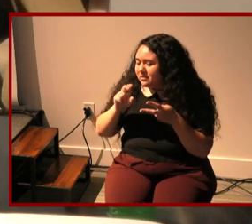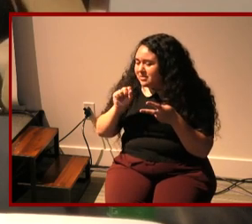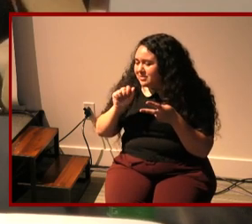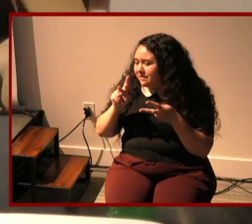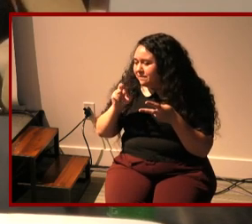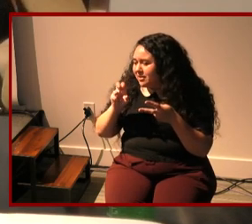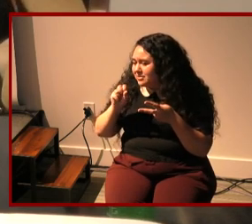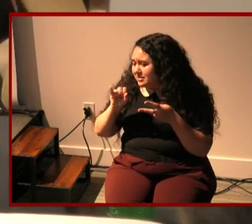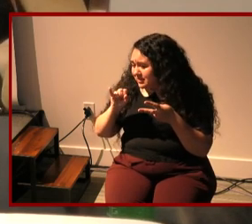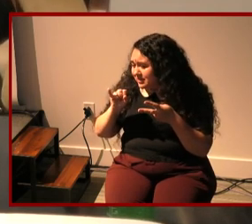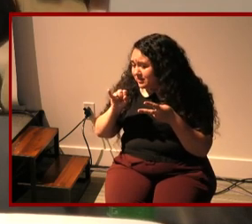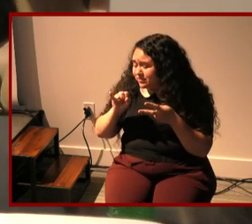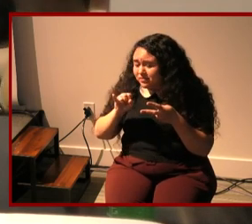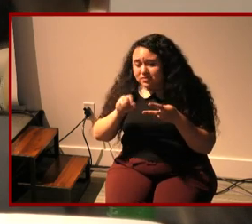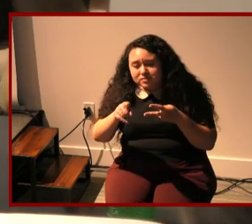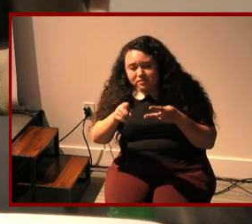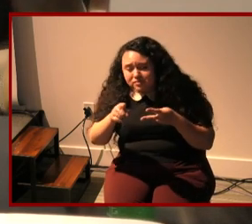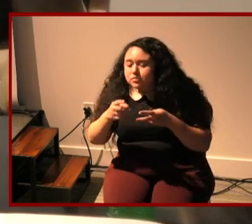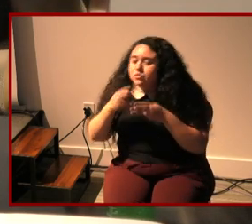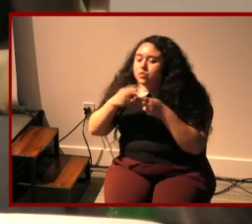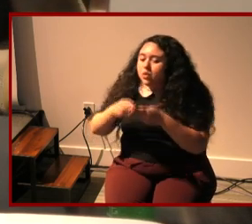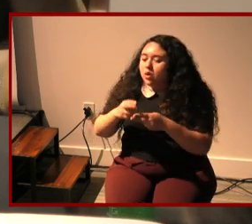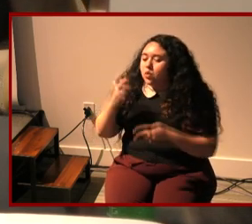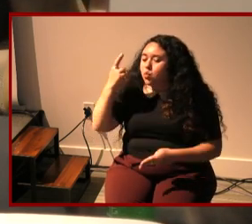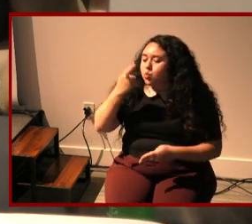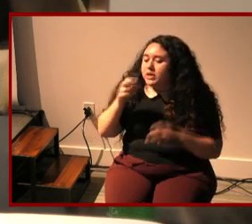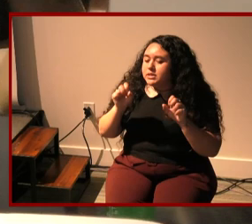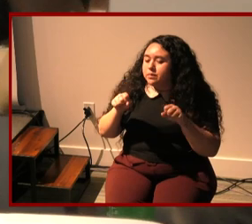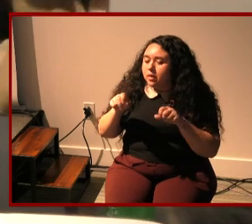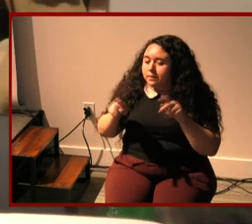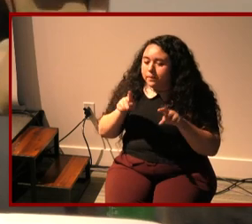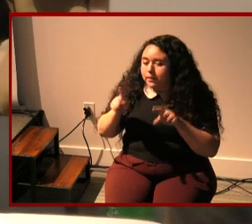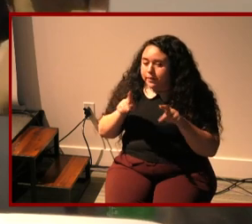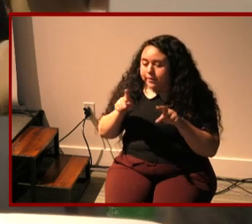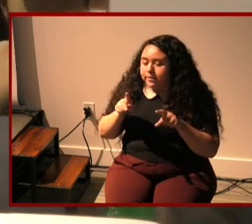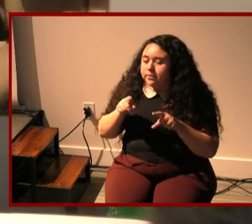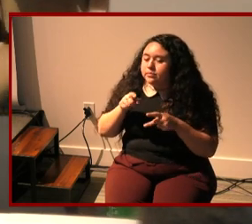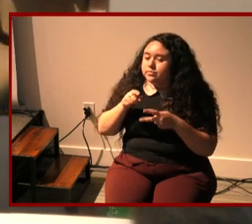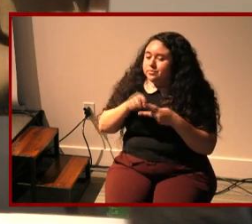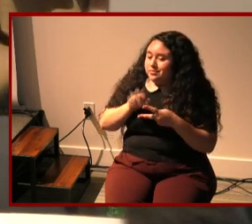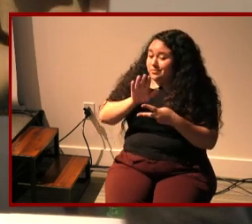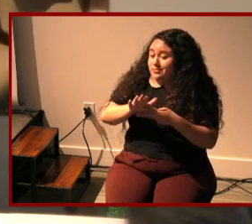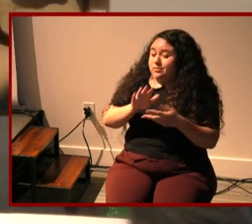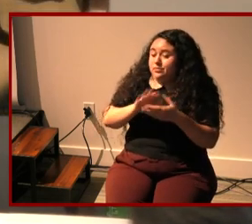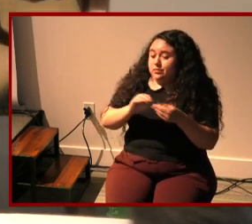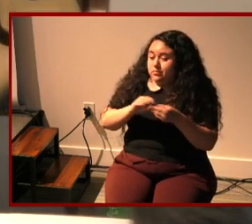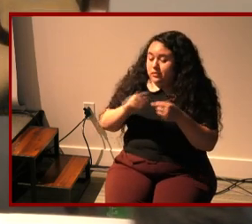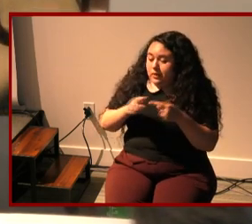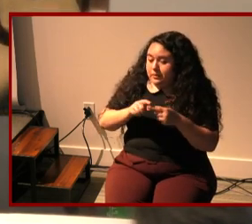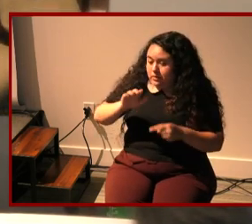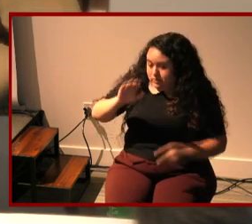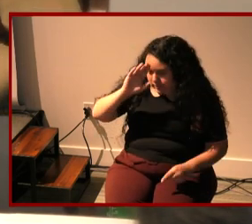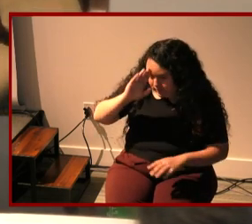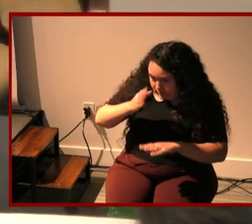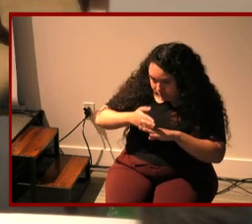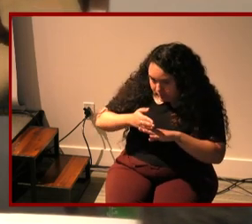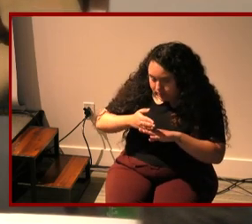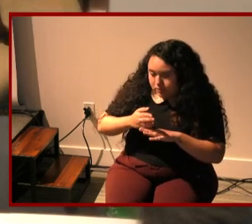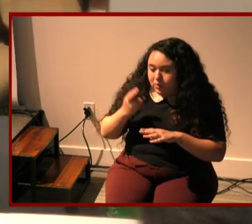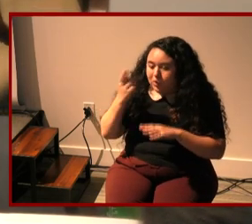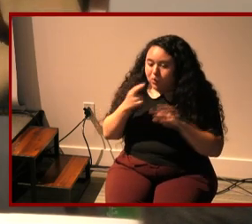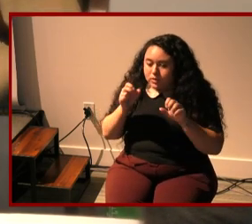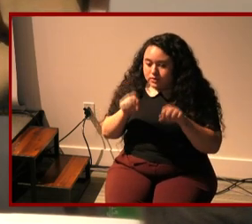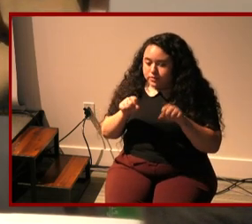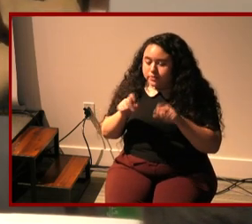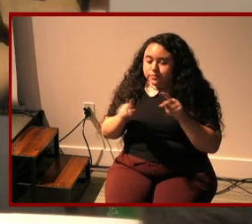name reasonable people thank you thank you helen saverisi in his memoir about his son reasonable people